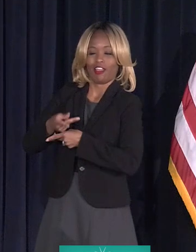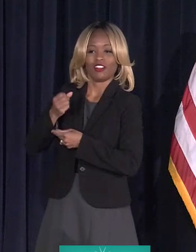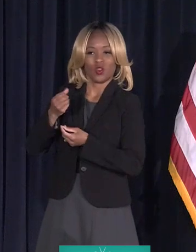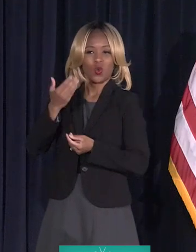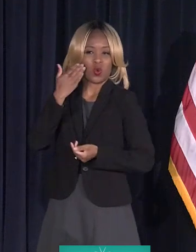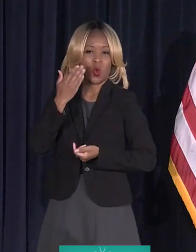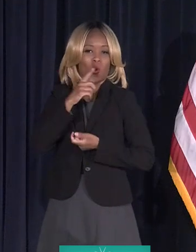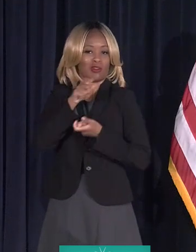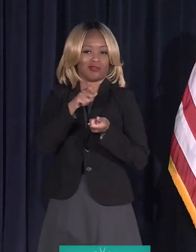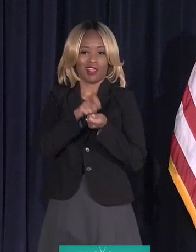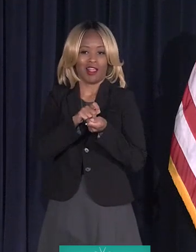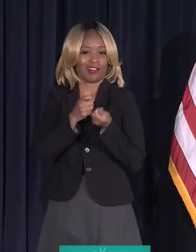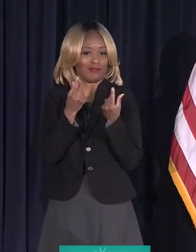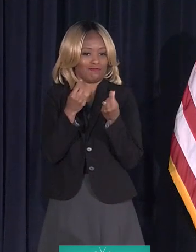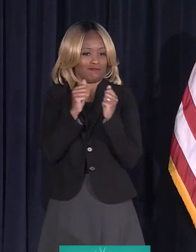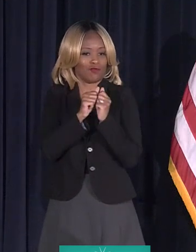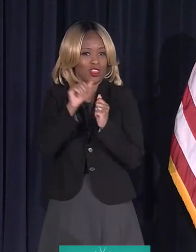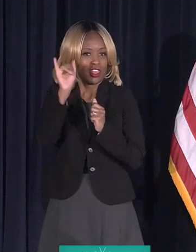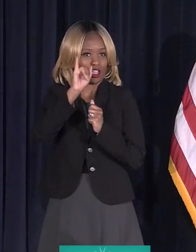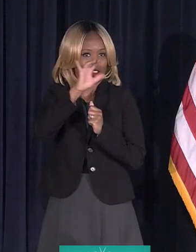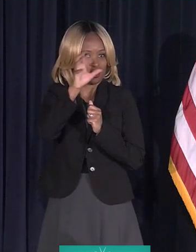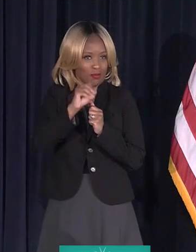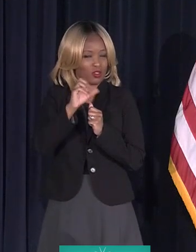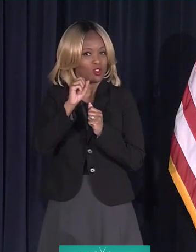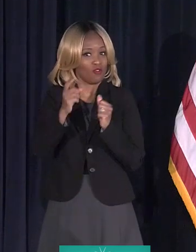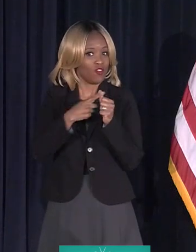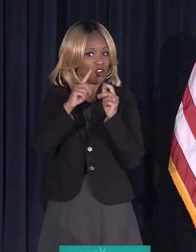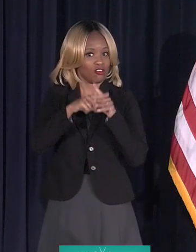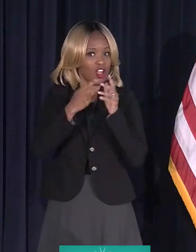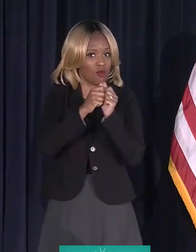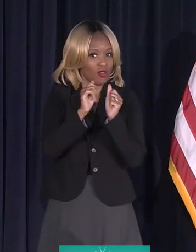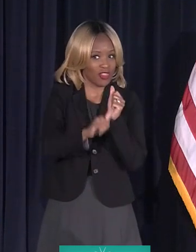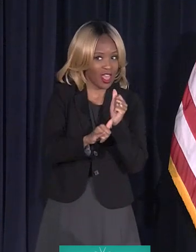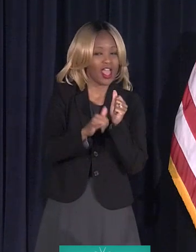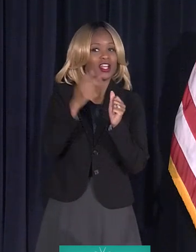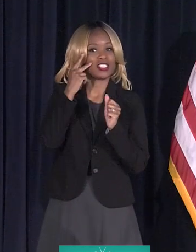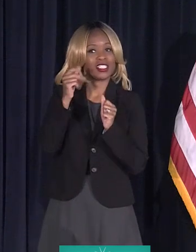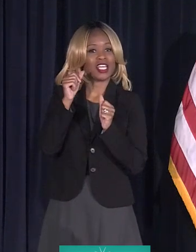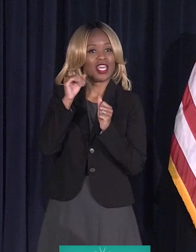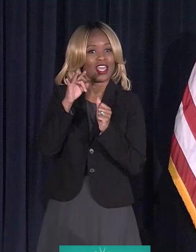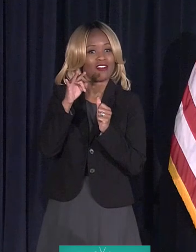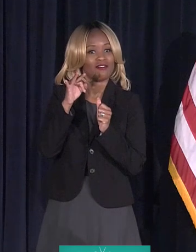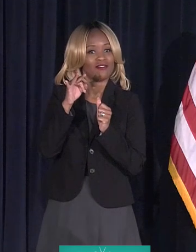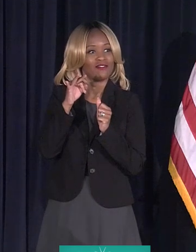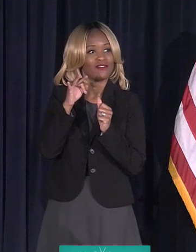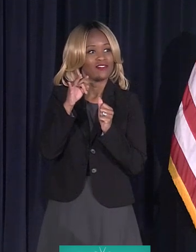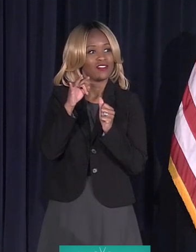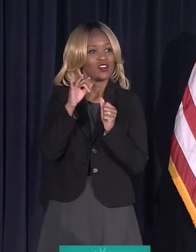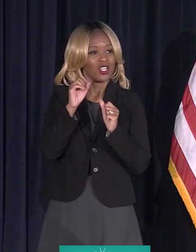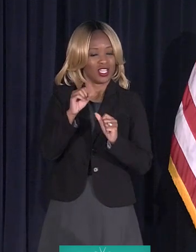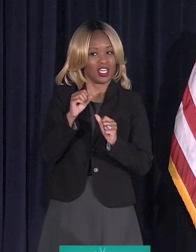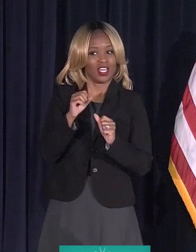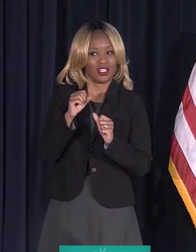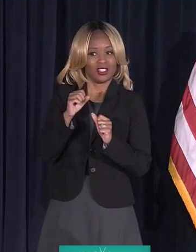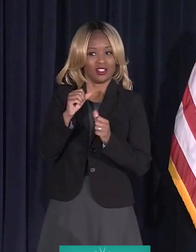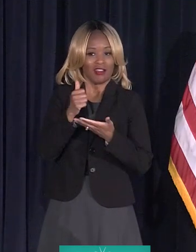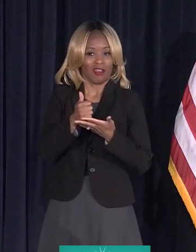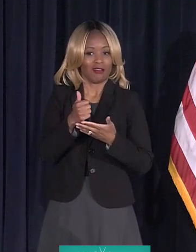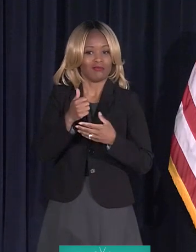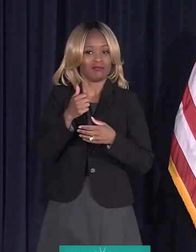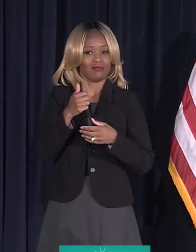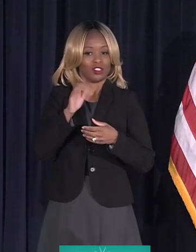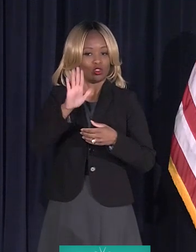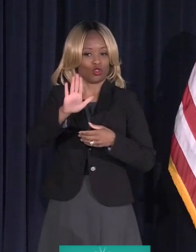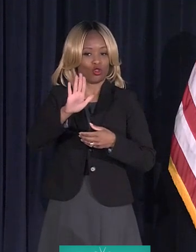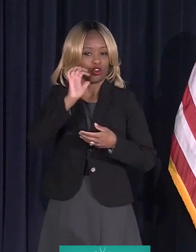how to deal with those insurance companies. So, we're going to start with that. And, let's see if we can't get your daughter in and out of the house. And then,